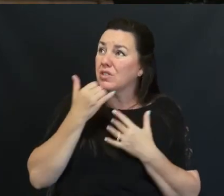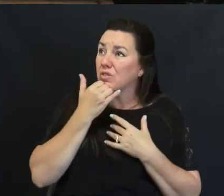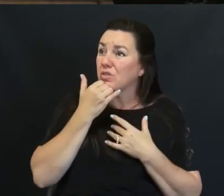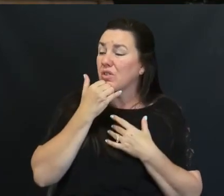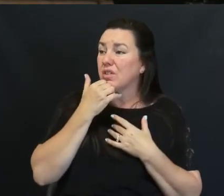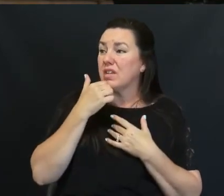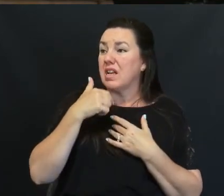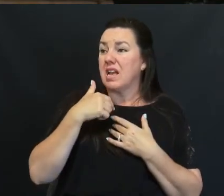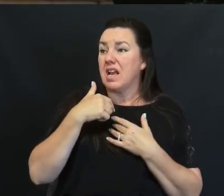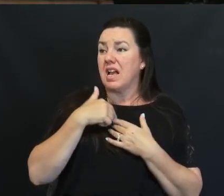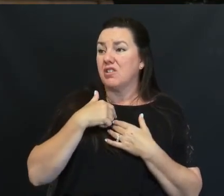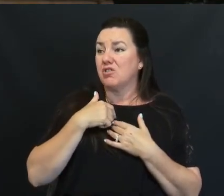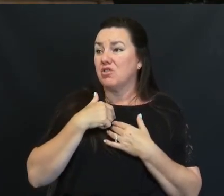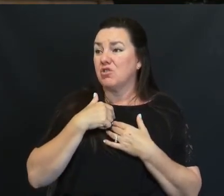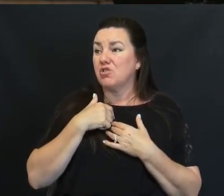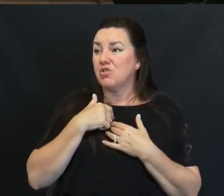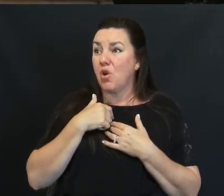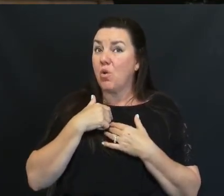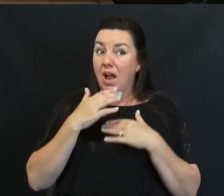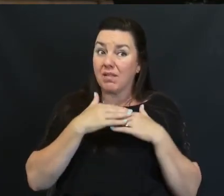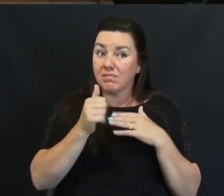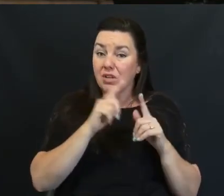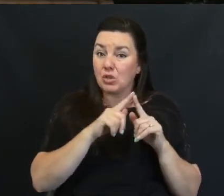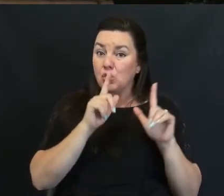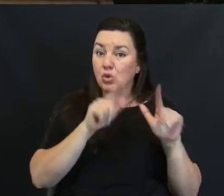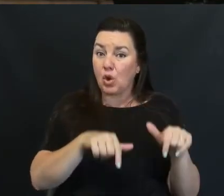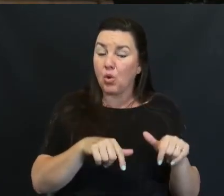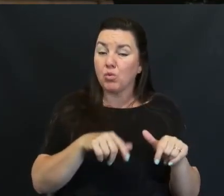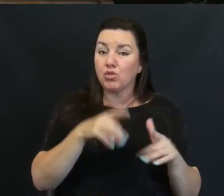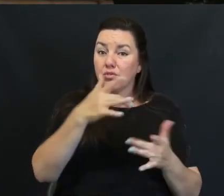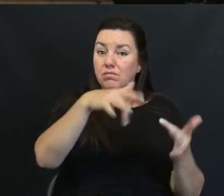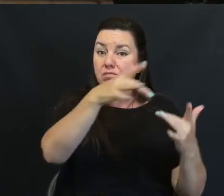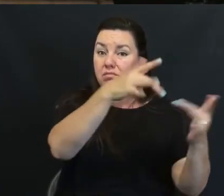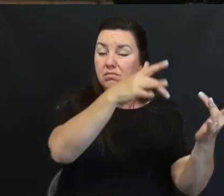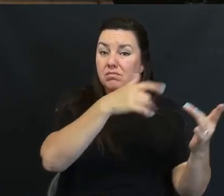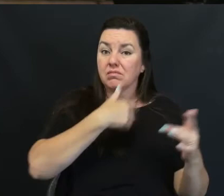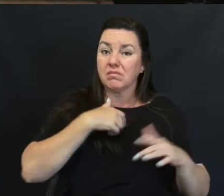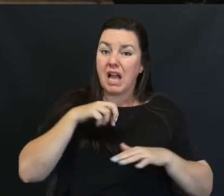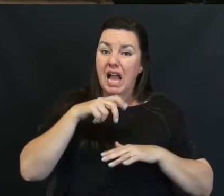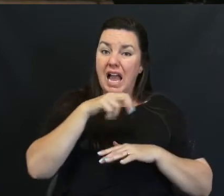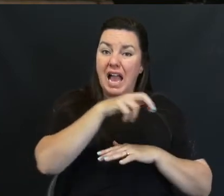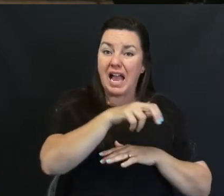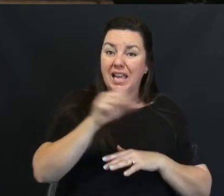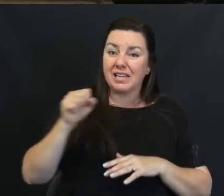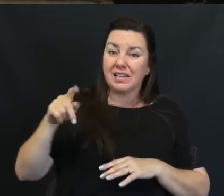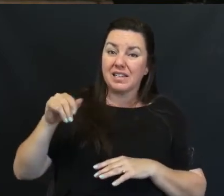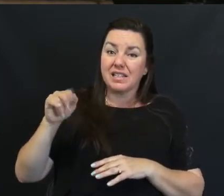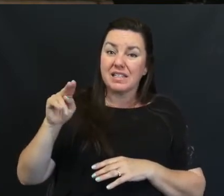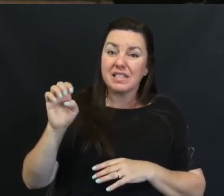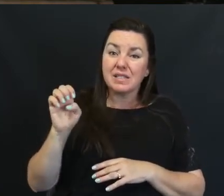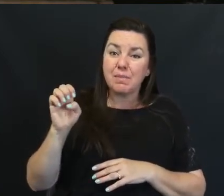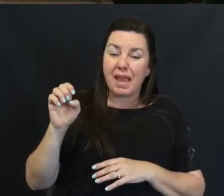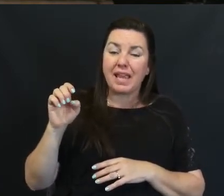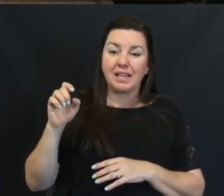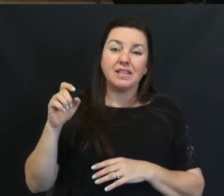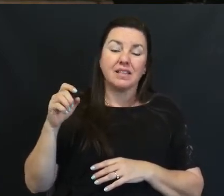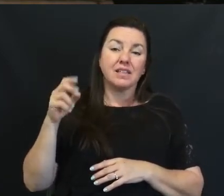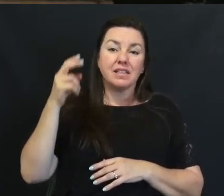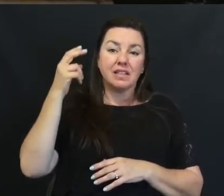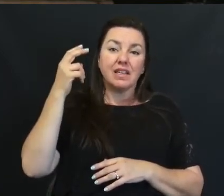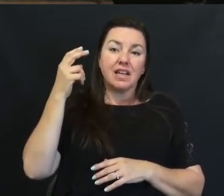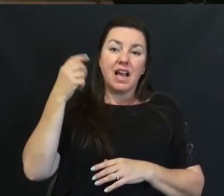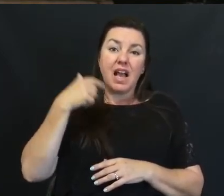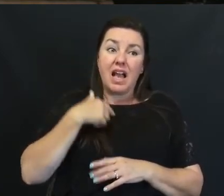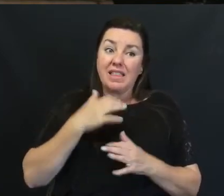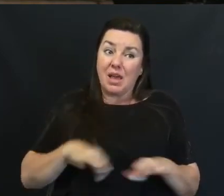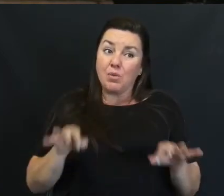I I have I Calling To go Do a Pilgrimage And I Do my Pilgrimage I hiked Across Spain So that Was something Very important To